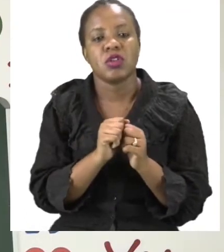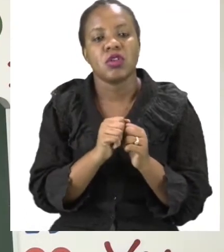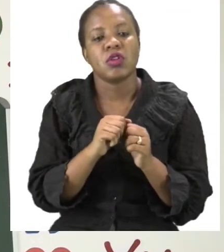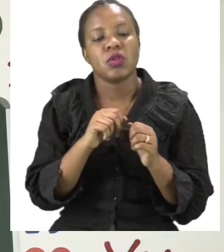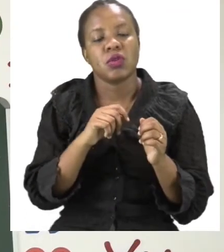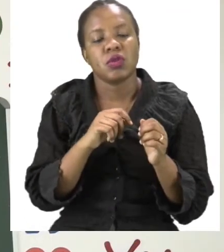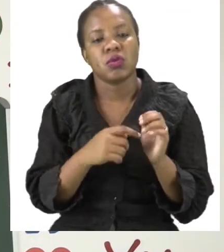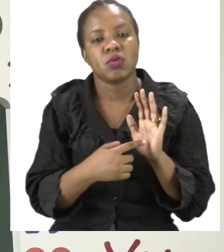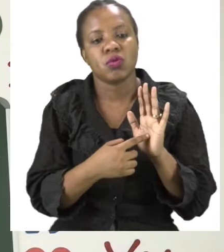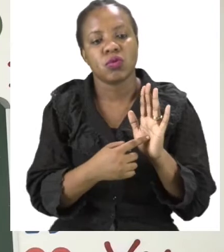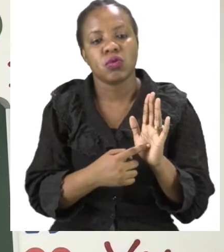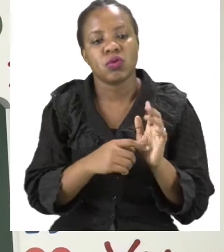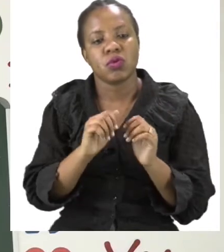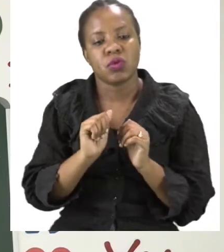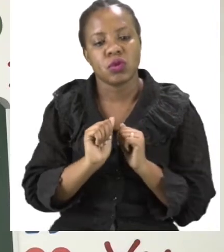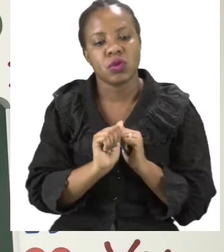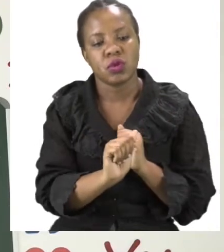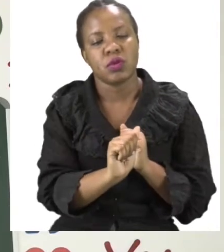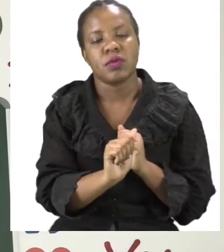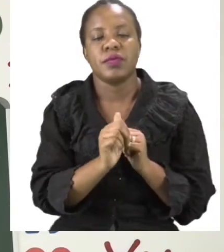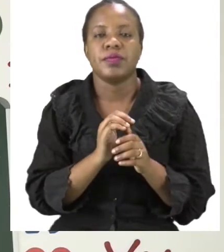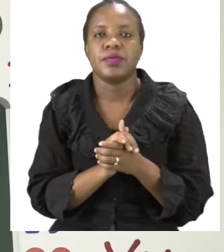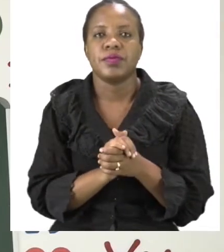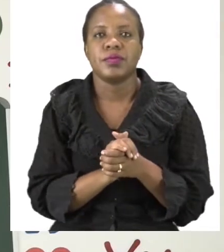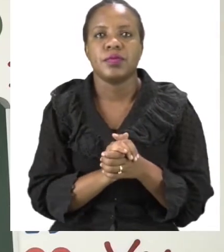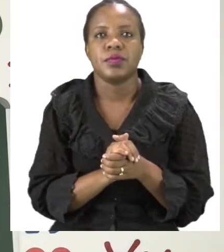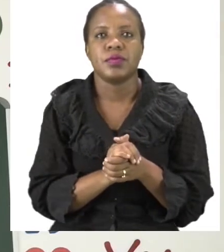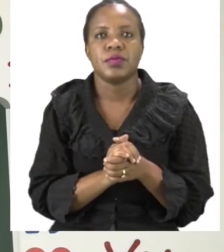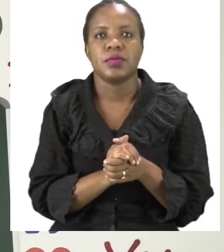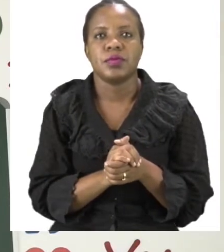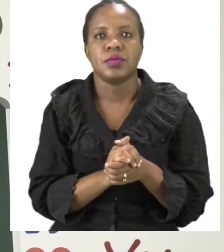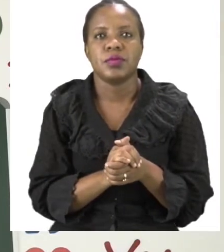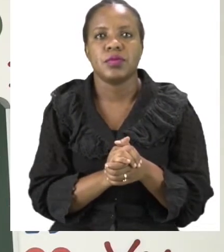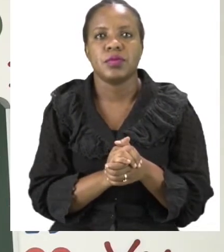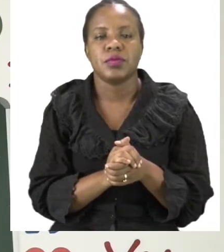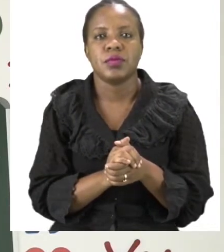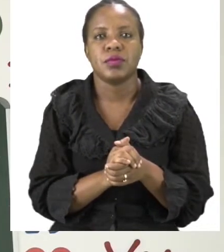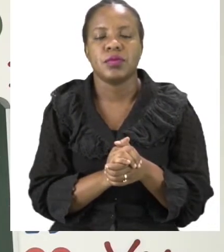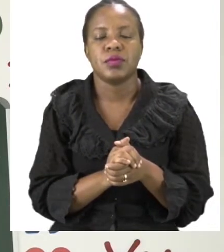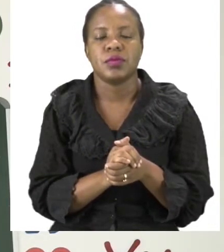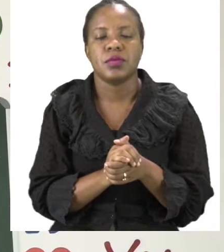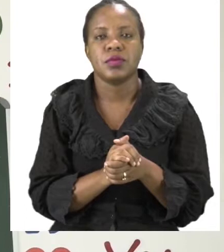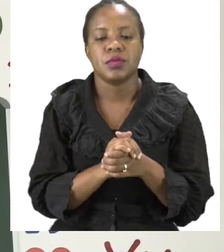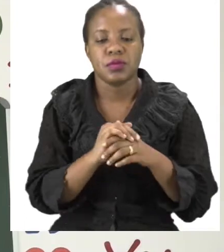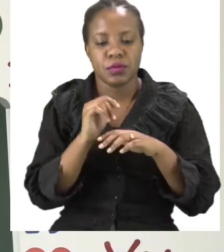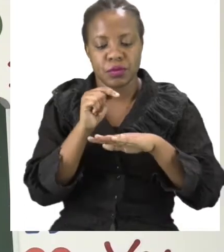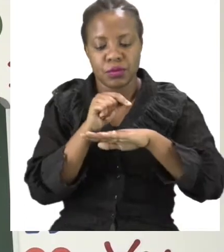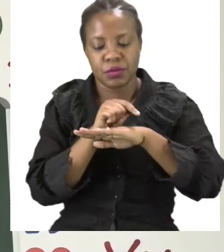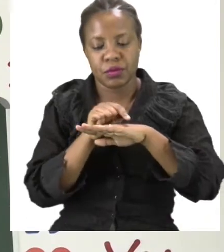pronoun. And where are we putting it? Right next to or in front of the word